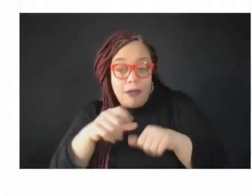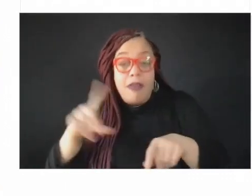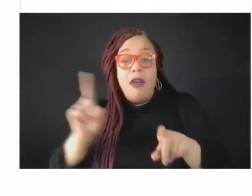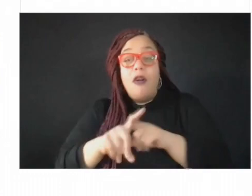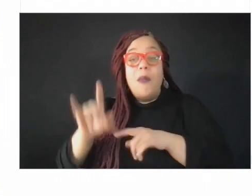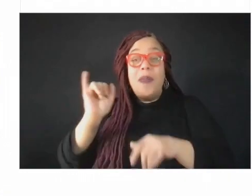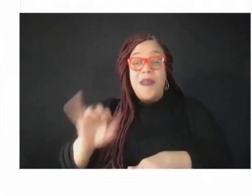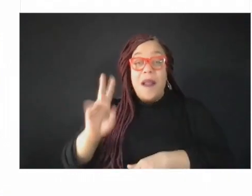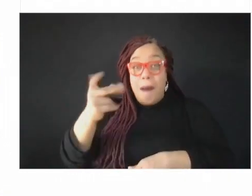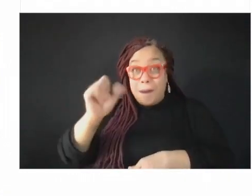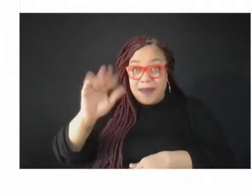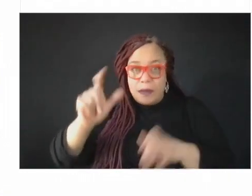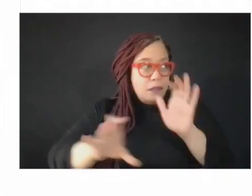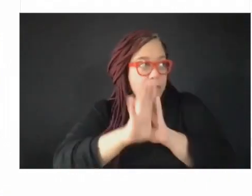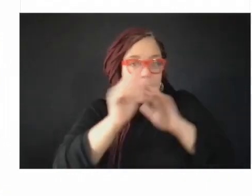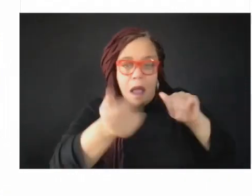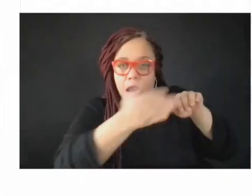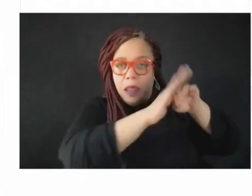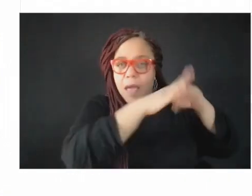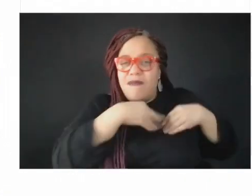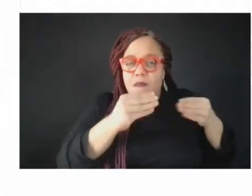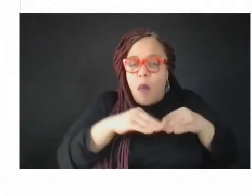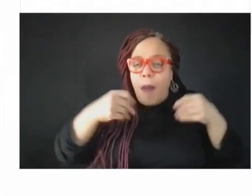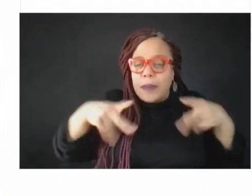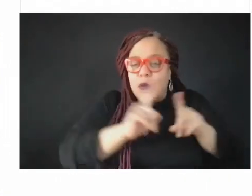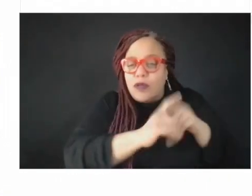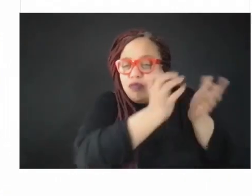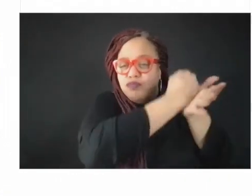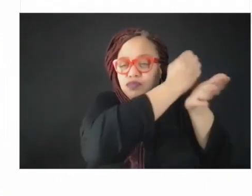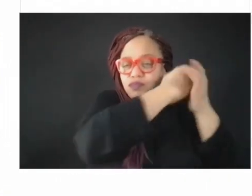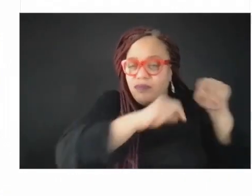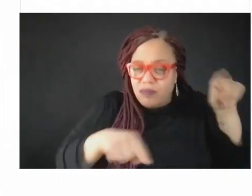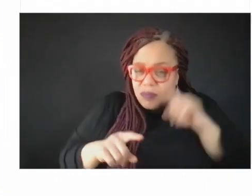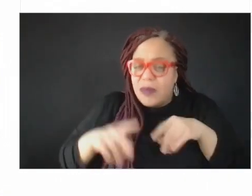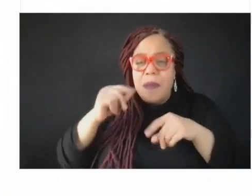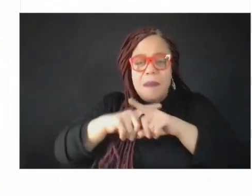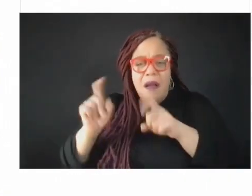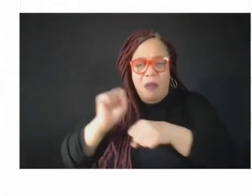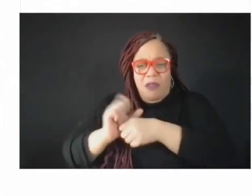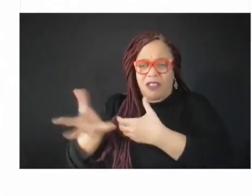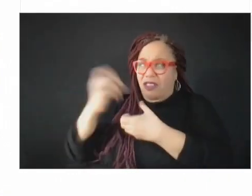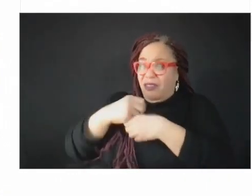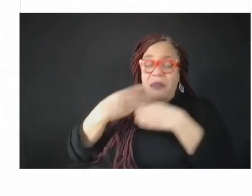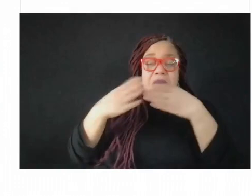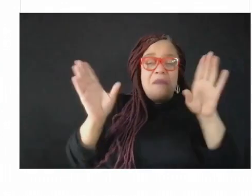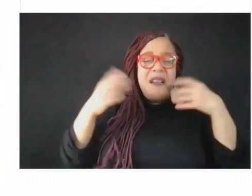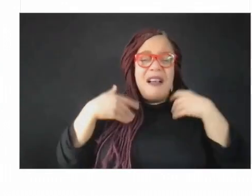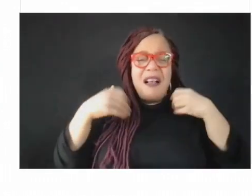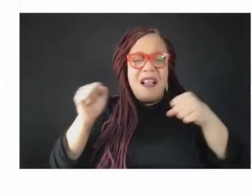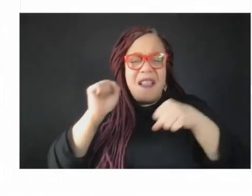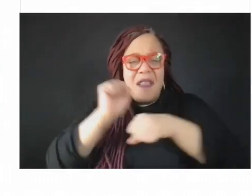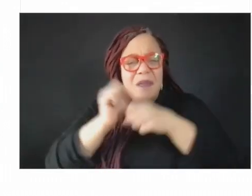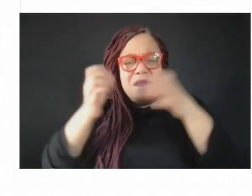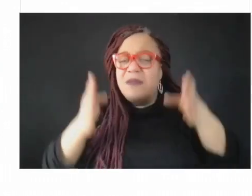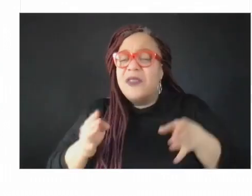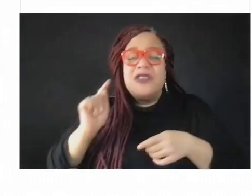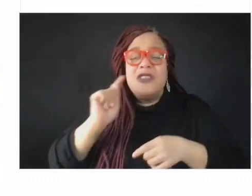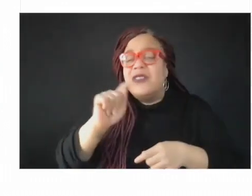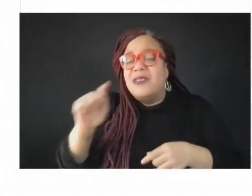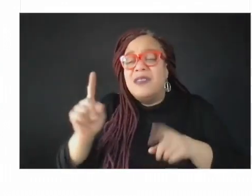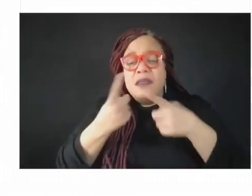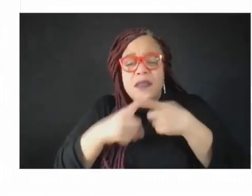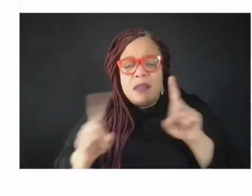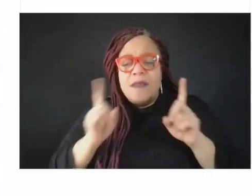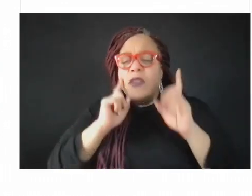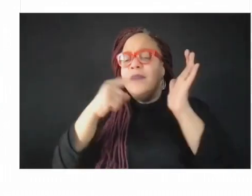community health workers being part of the public health workforce of today and tomorrow. How are we working with high schools and community colleges to really